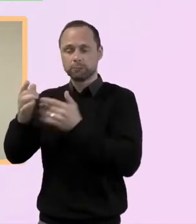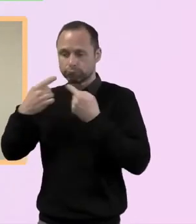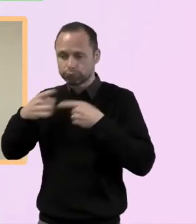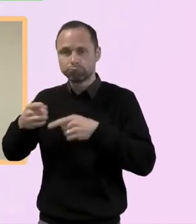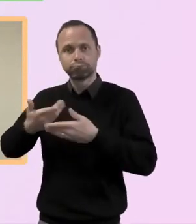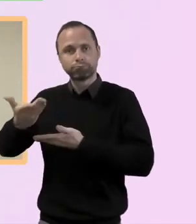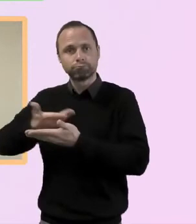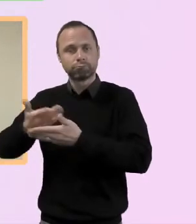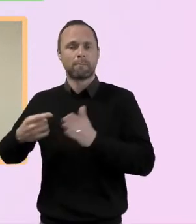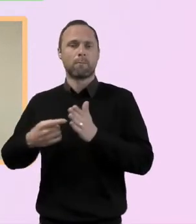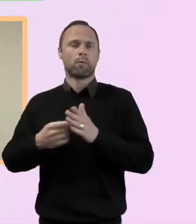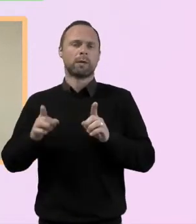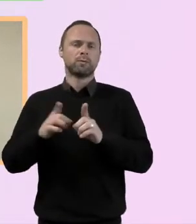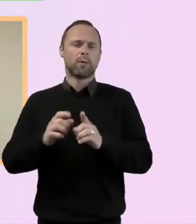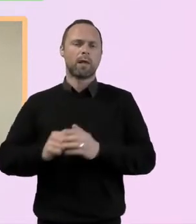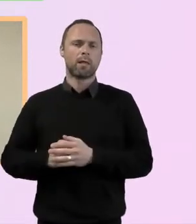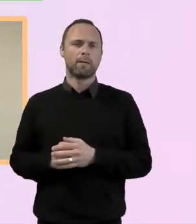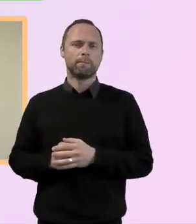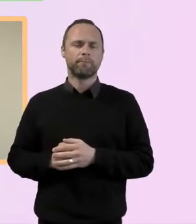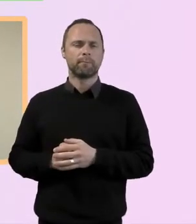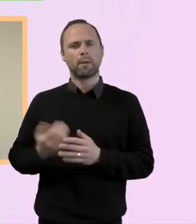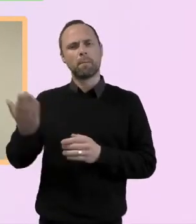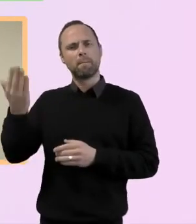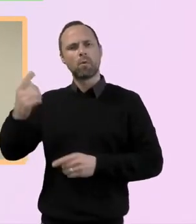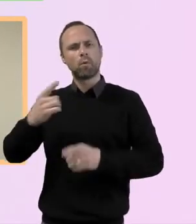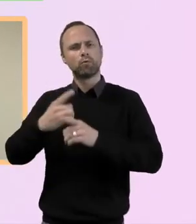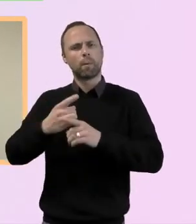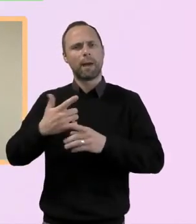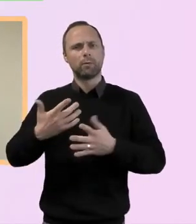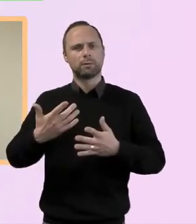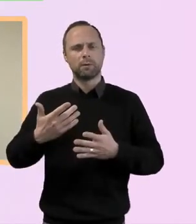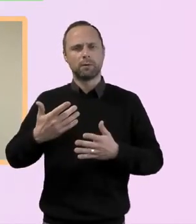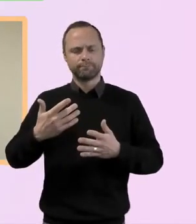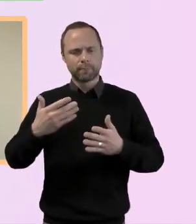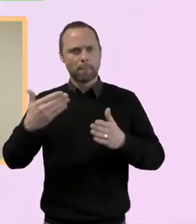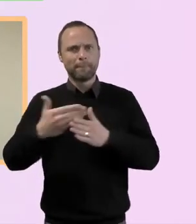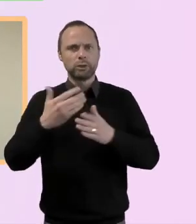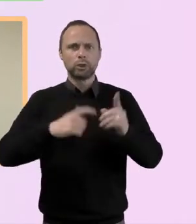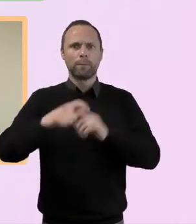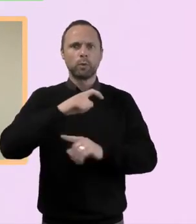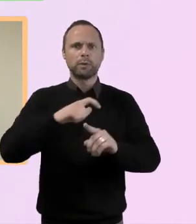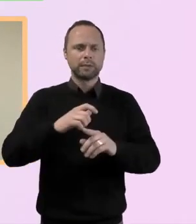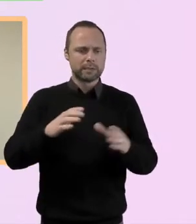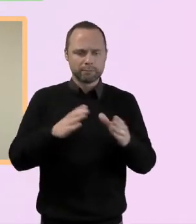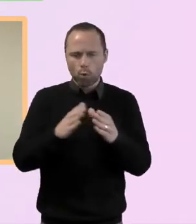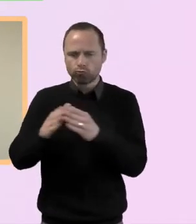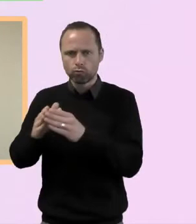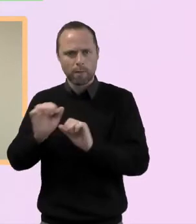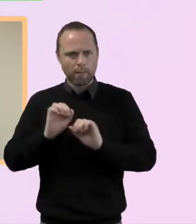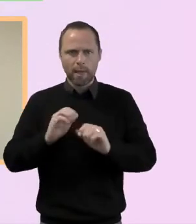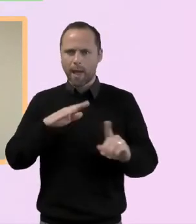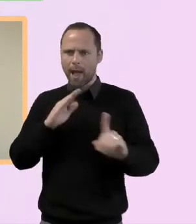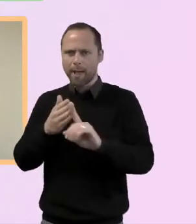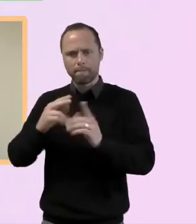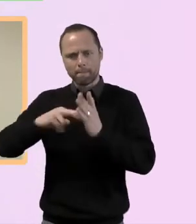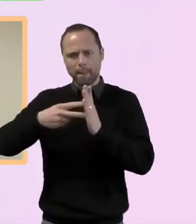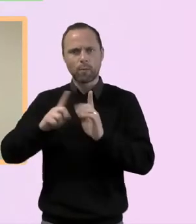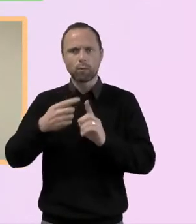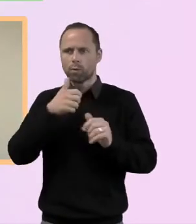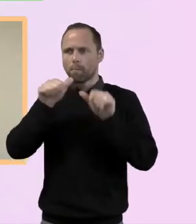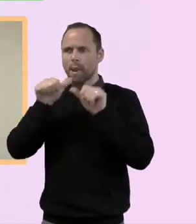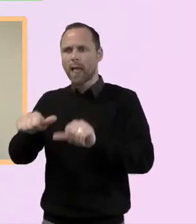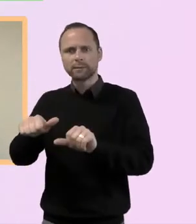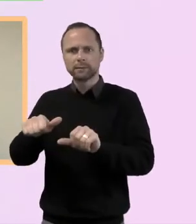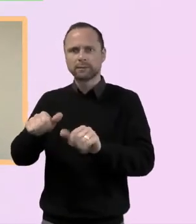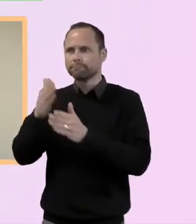um, earlier, we were thinking about new forms of church, missional community, small groups that are intent on being a blessing in the